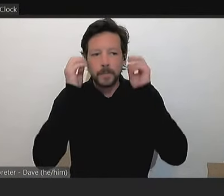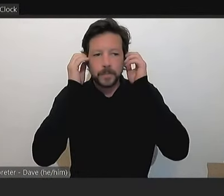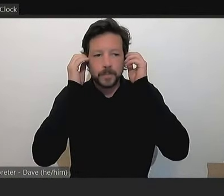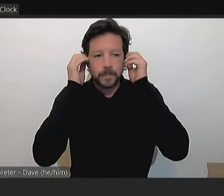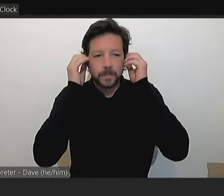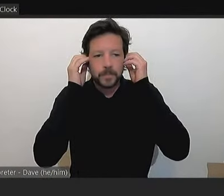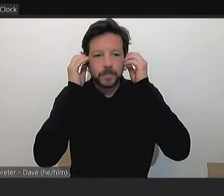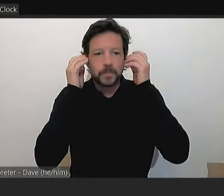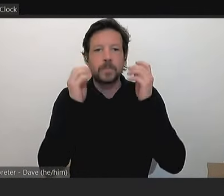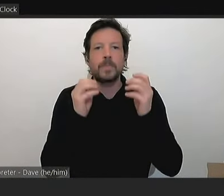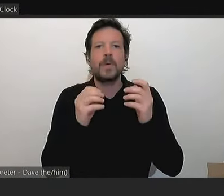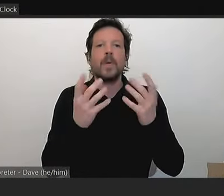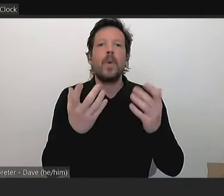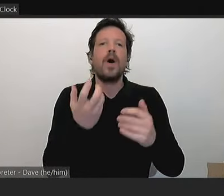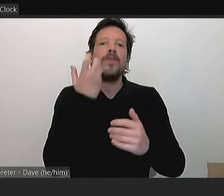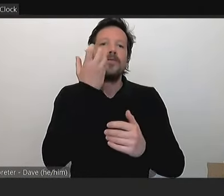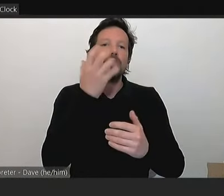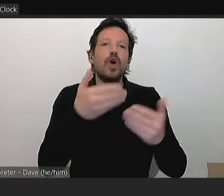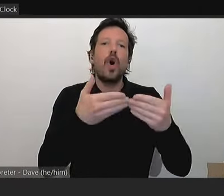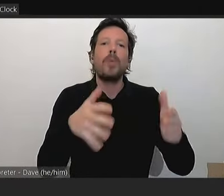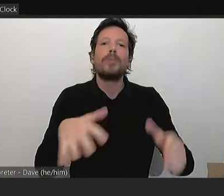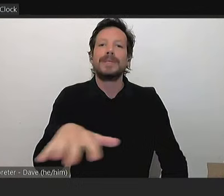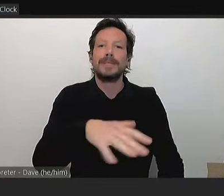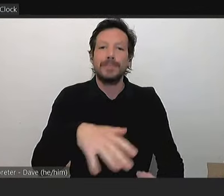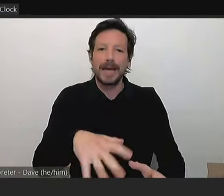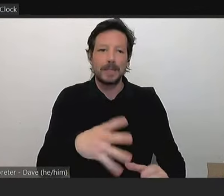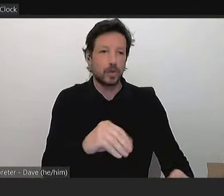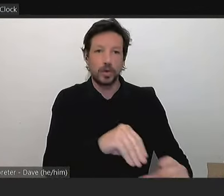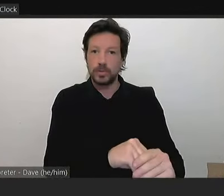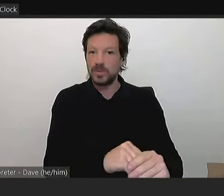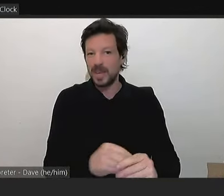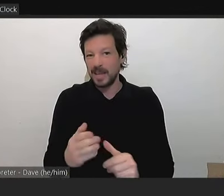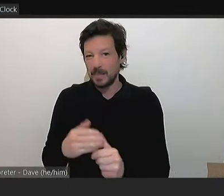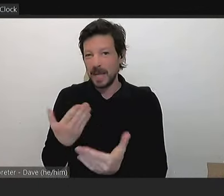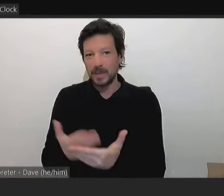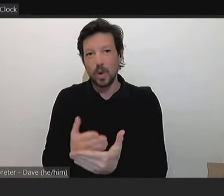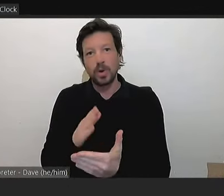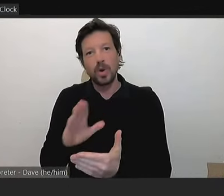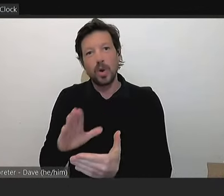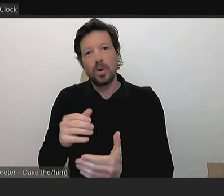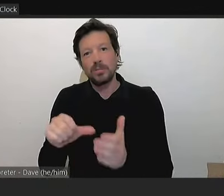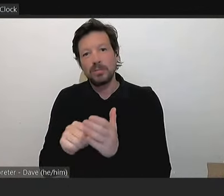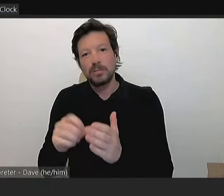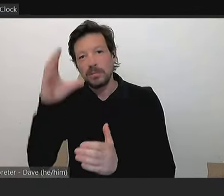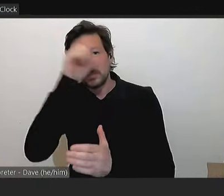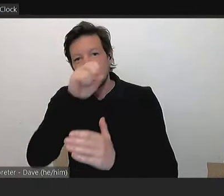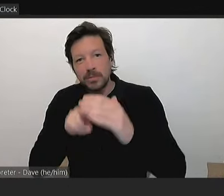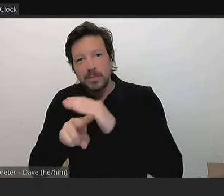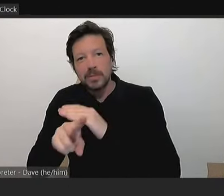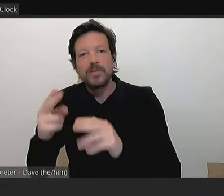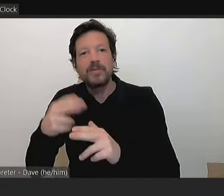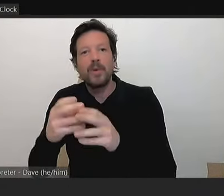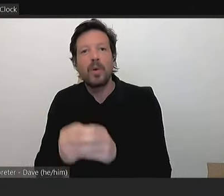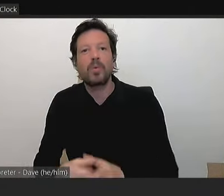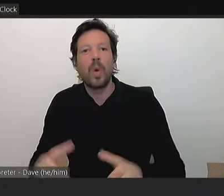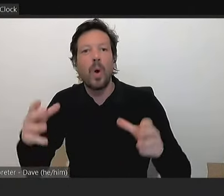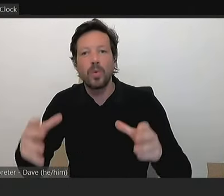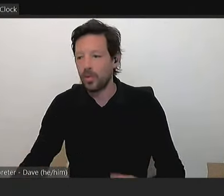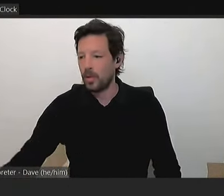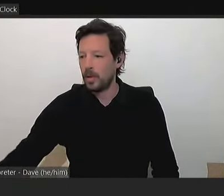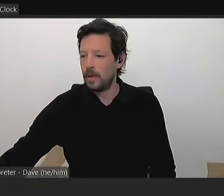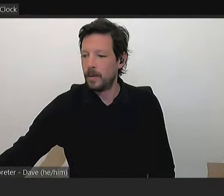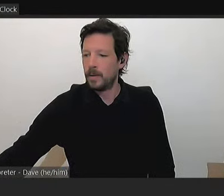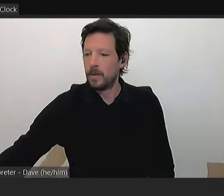future open space contributions depends on your assumptions on growth. So that's always a prediction. I don't think it's a